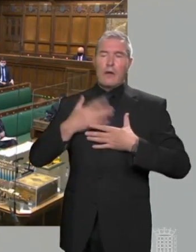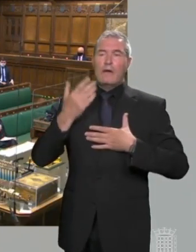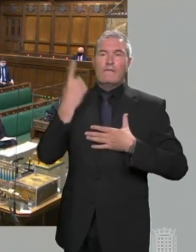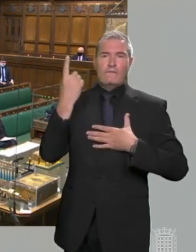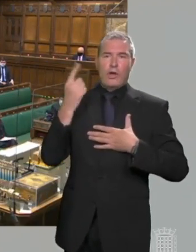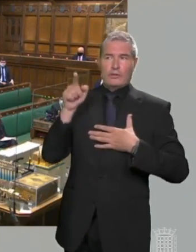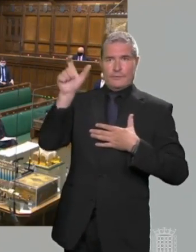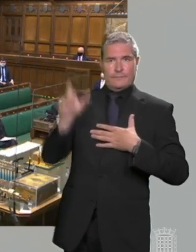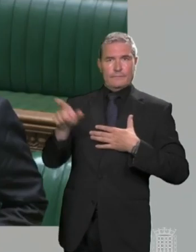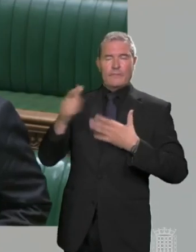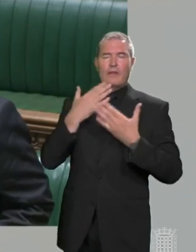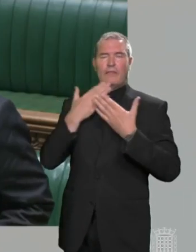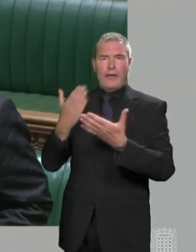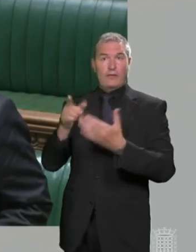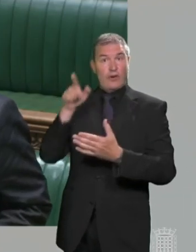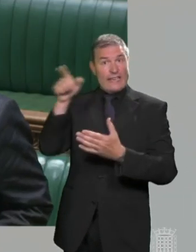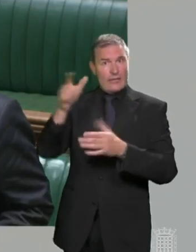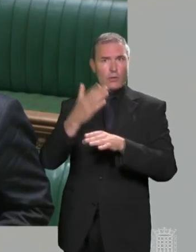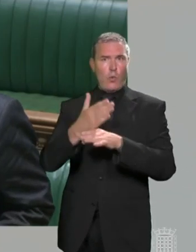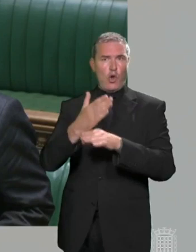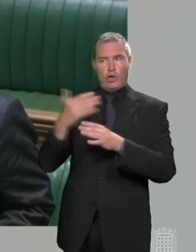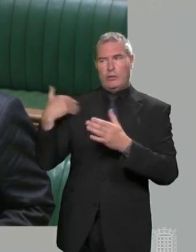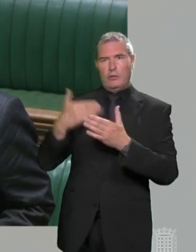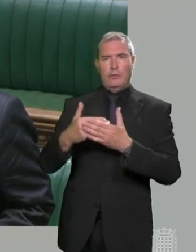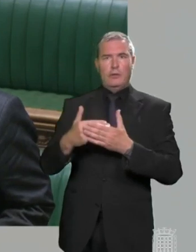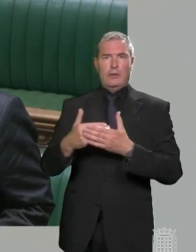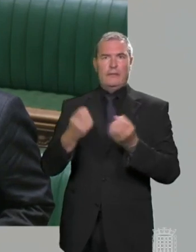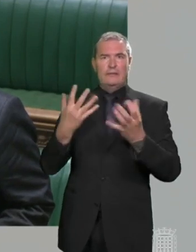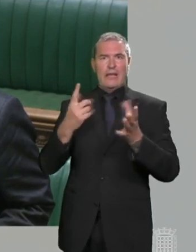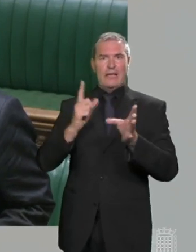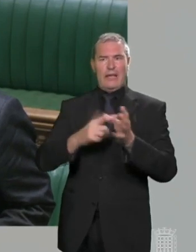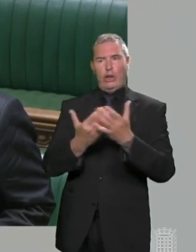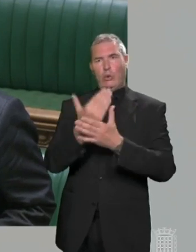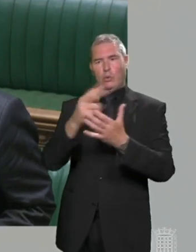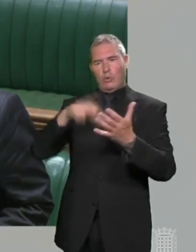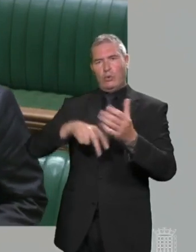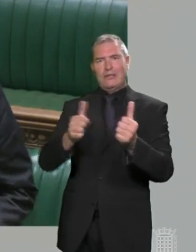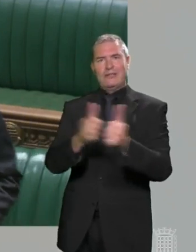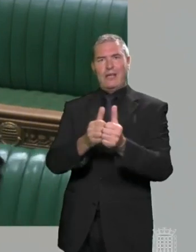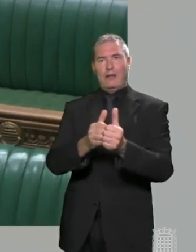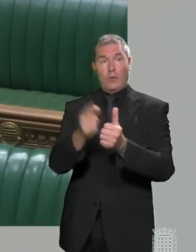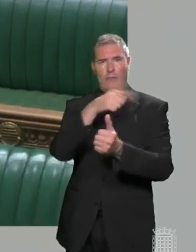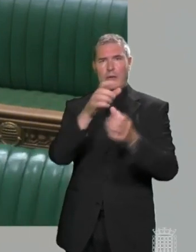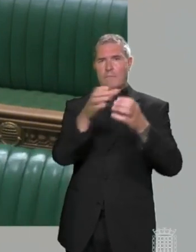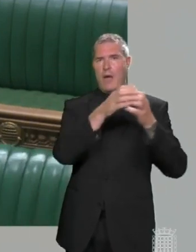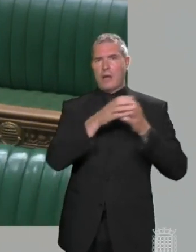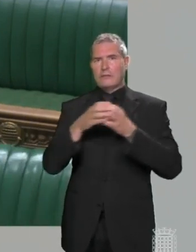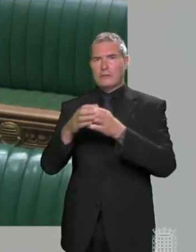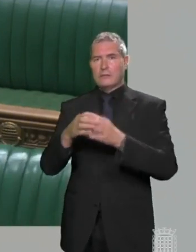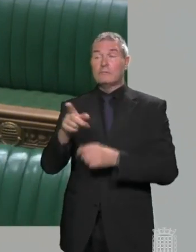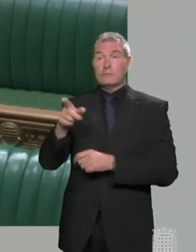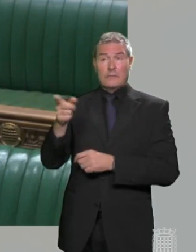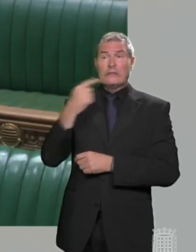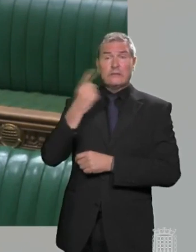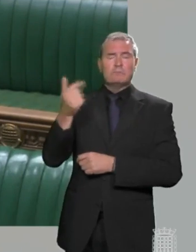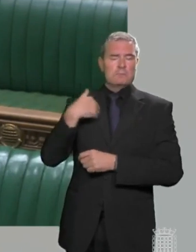my right honourable friend for all the work that he did in the New Decade New Approach deal. I do agree that